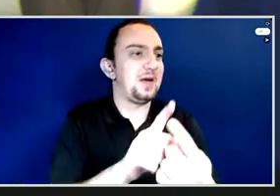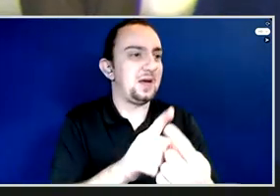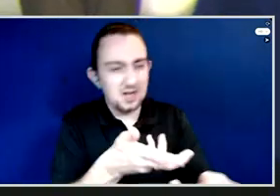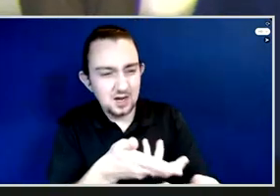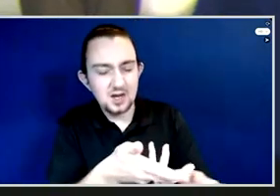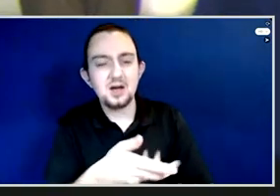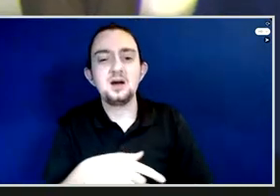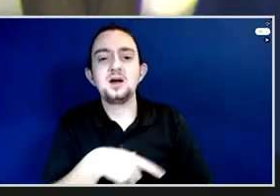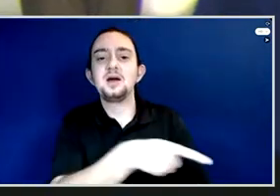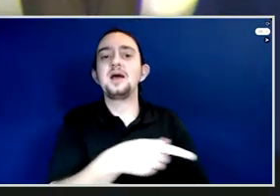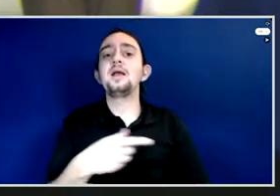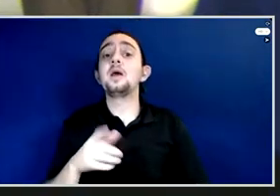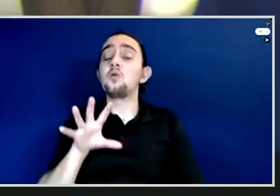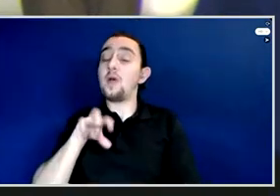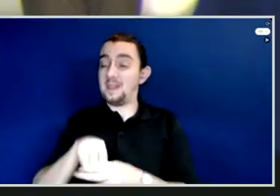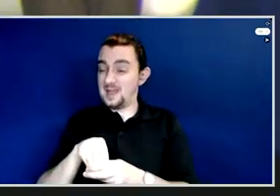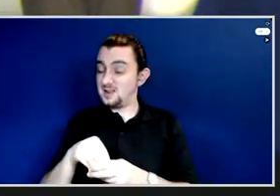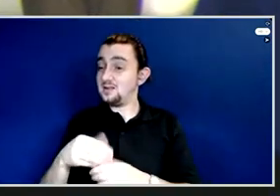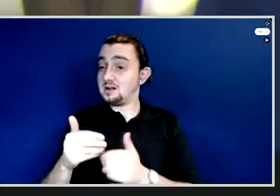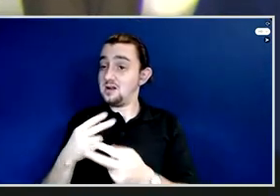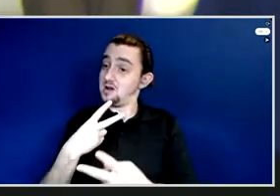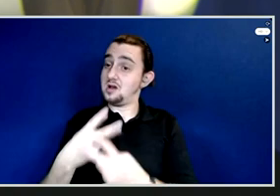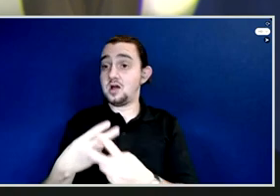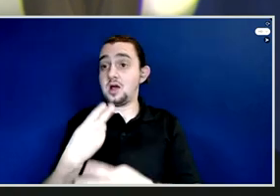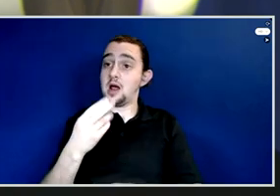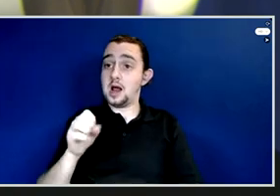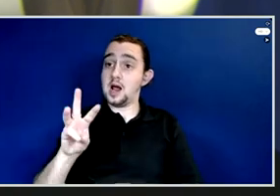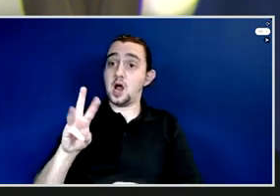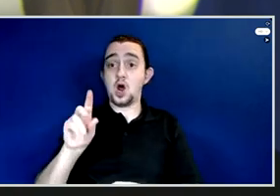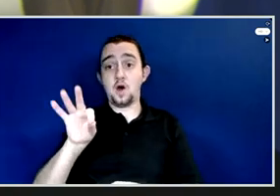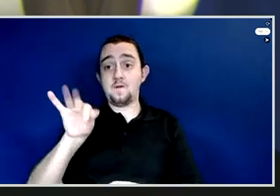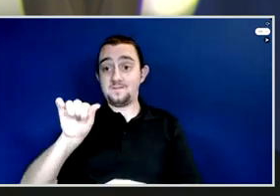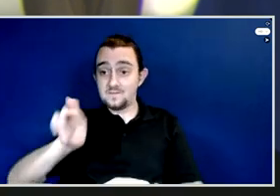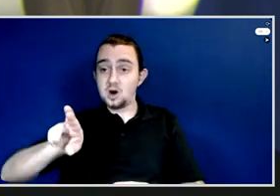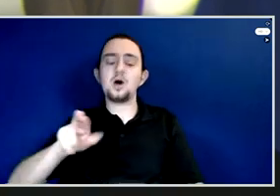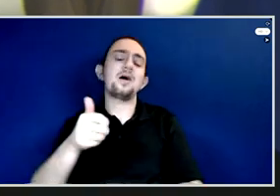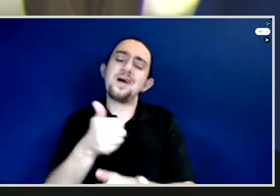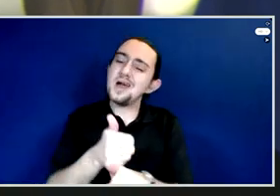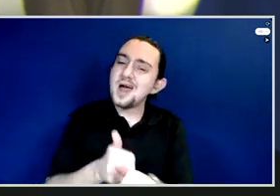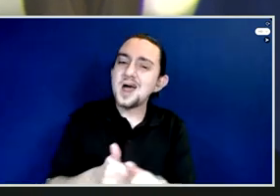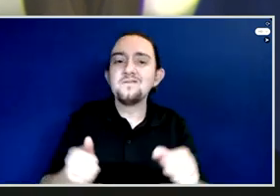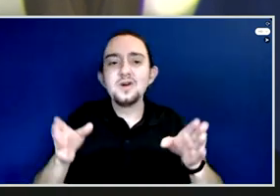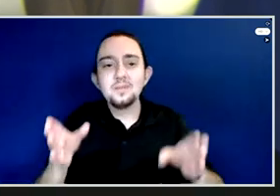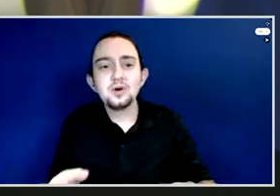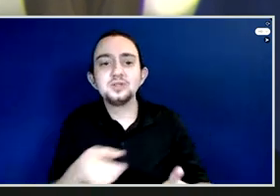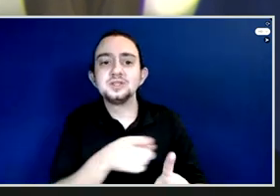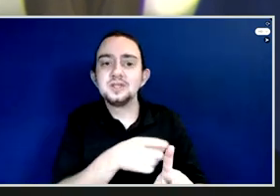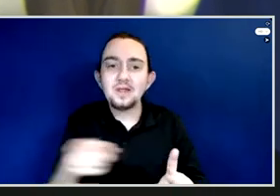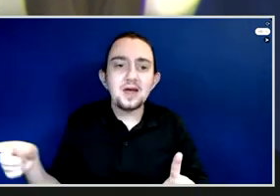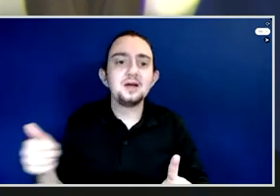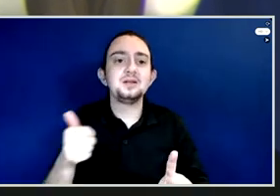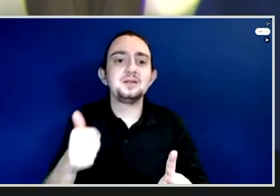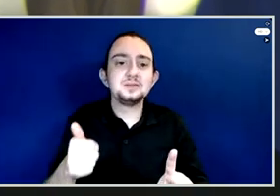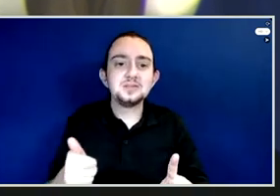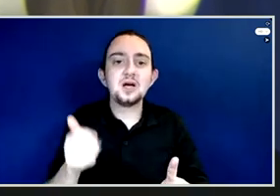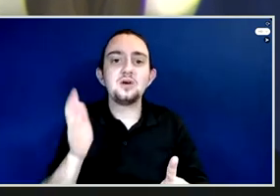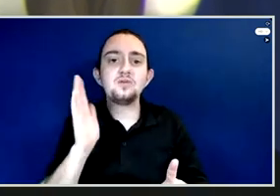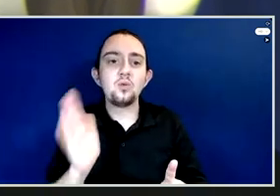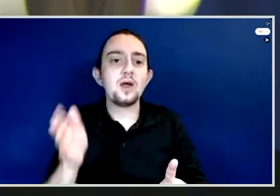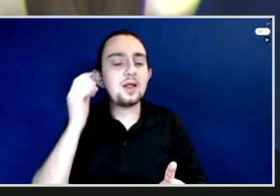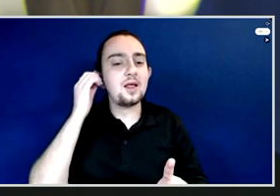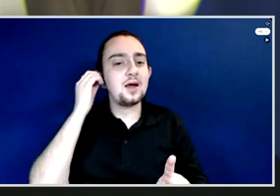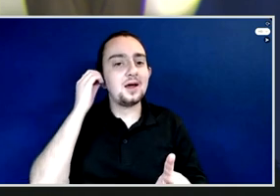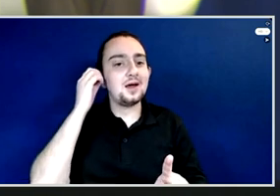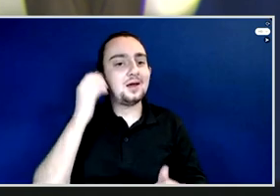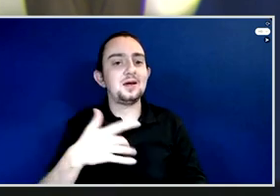that, in my country, every citizen, old and young, uses when they want accountability over an issue. They will ask you if